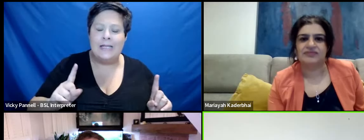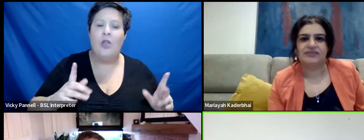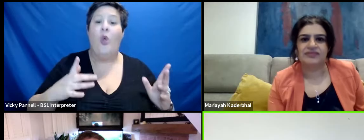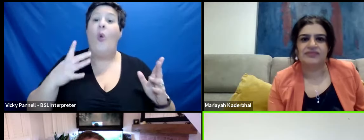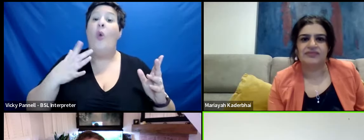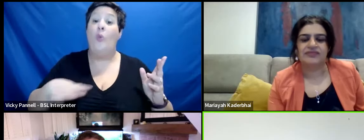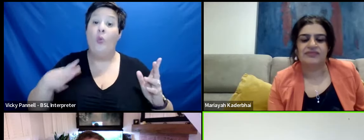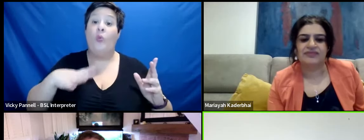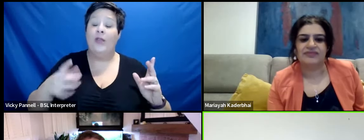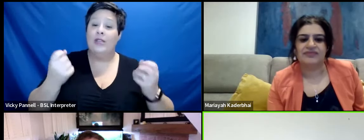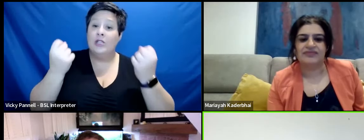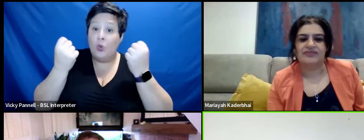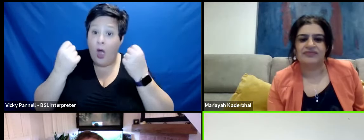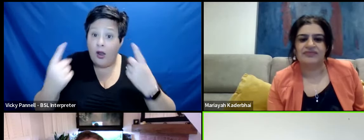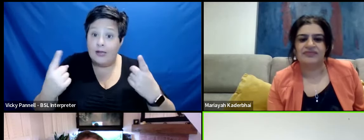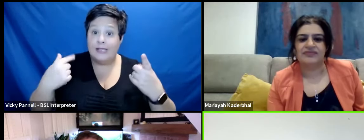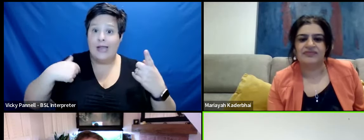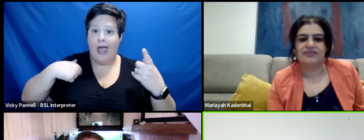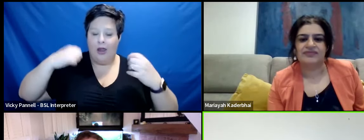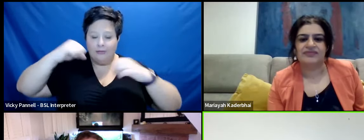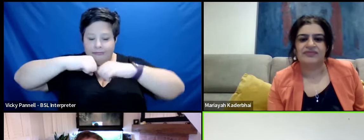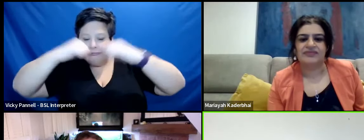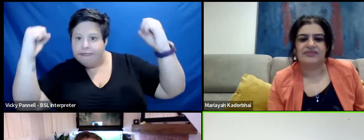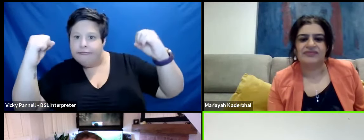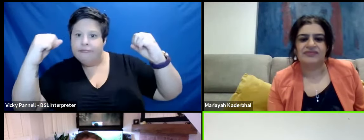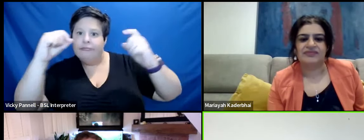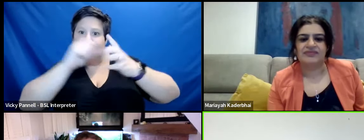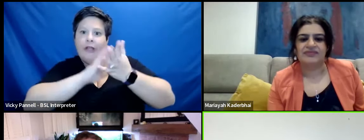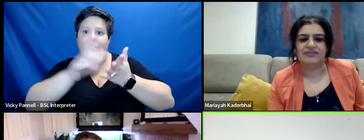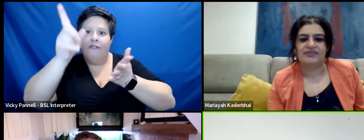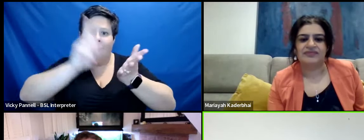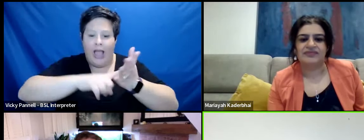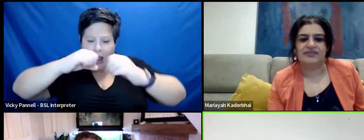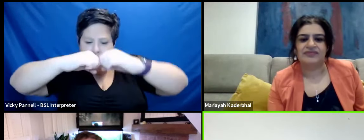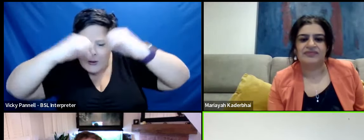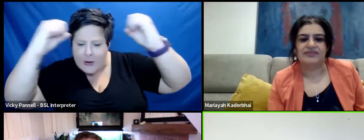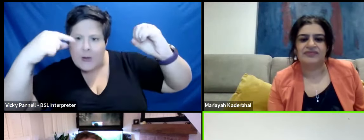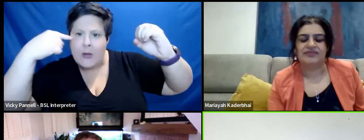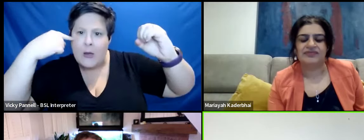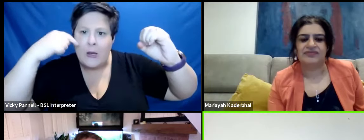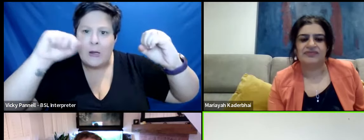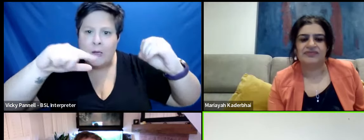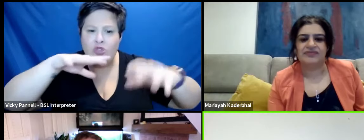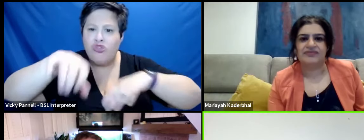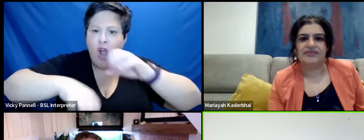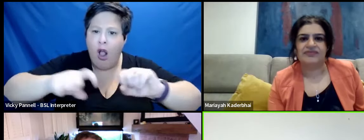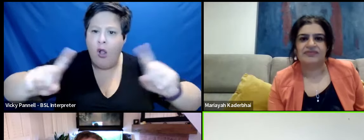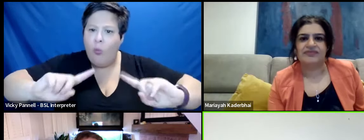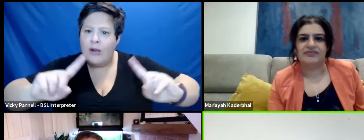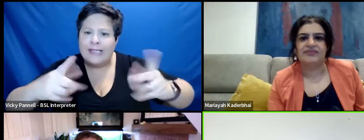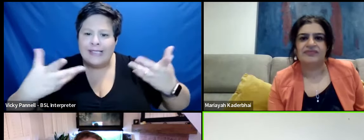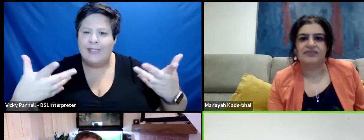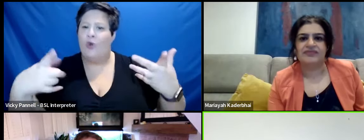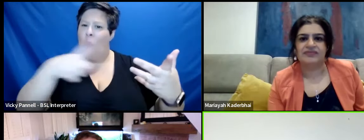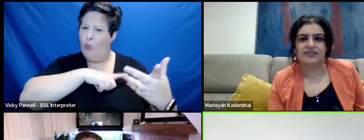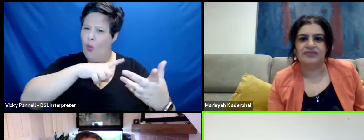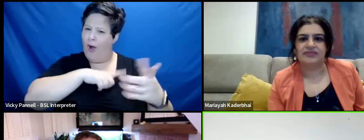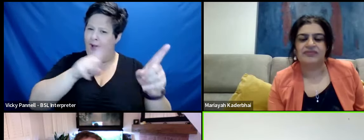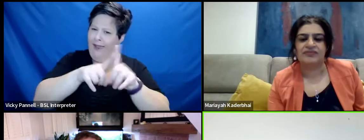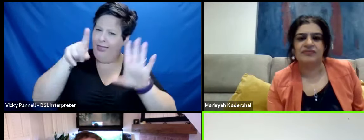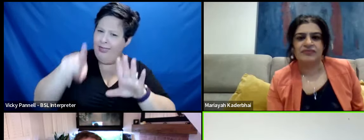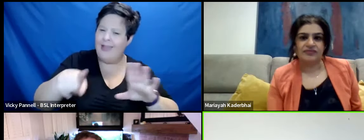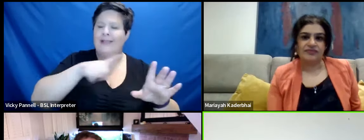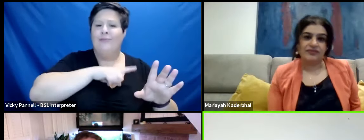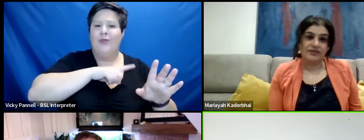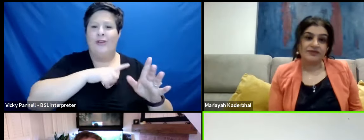understand and look under the hood of characters like Phil Burbank to see what their struggle is and why that's there in the first place because